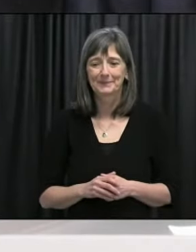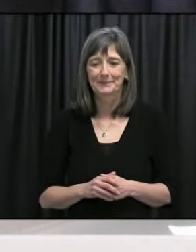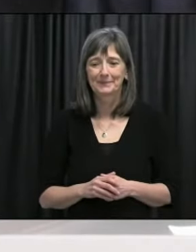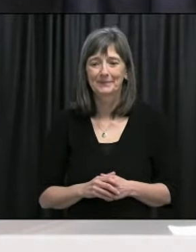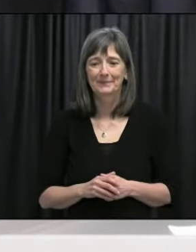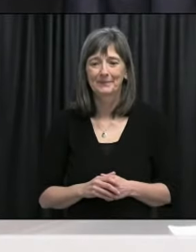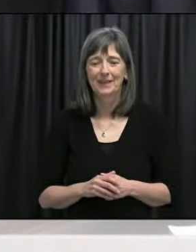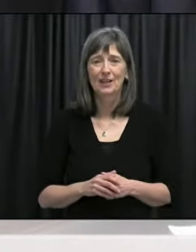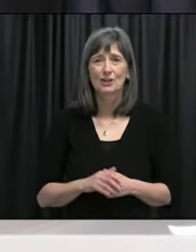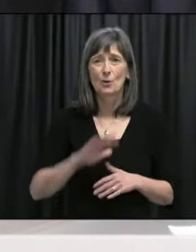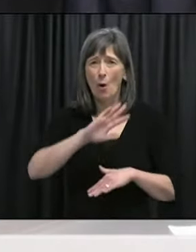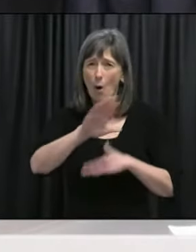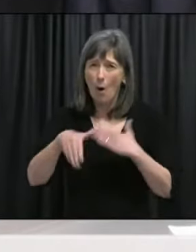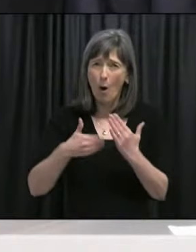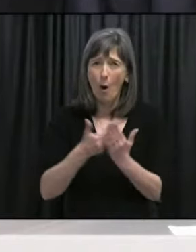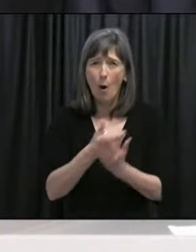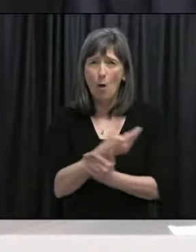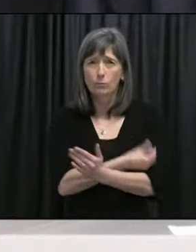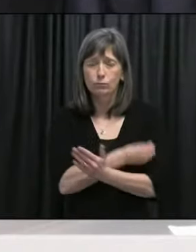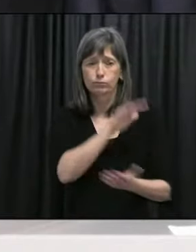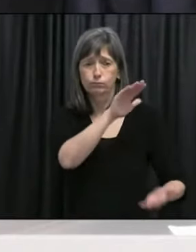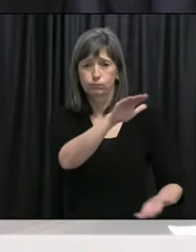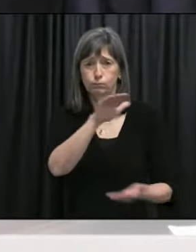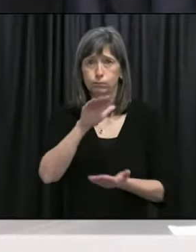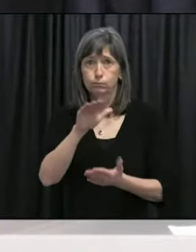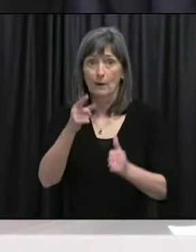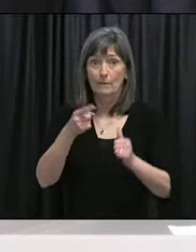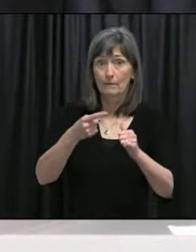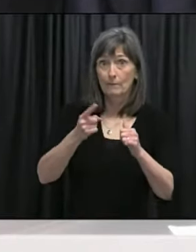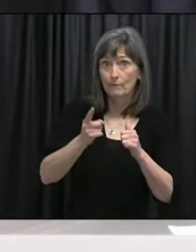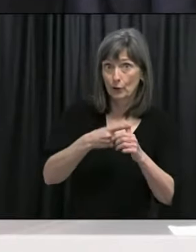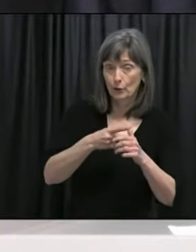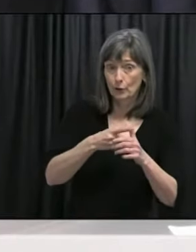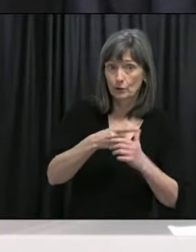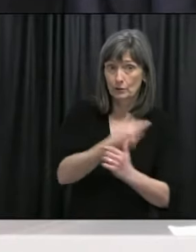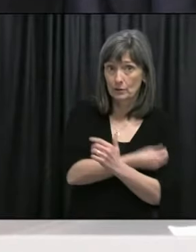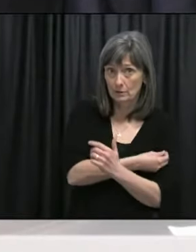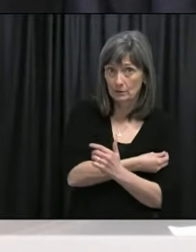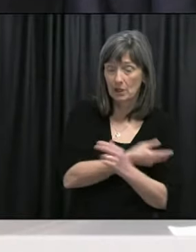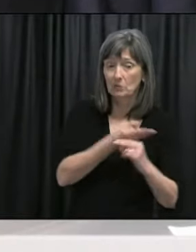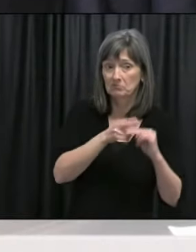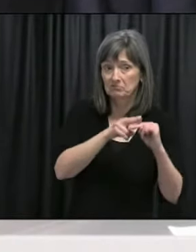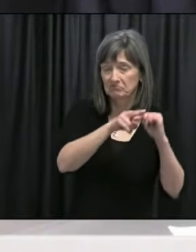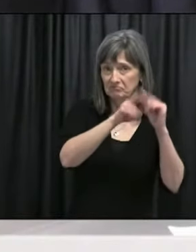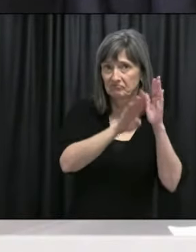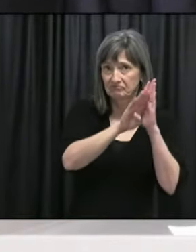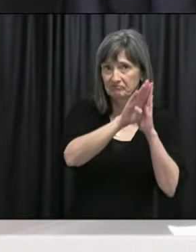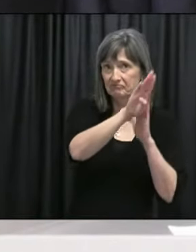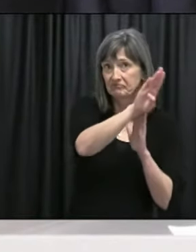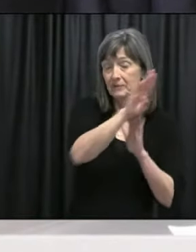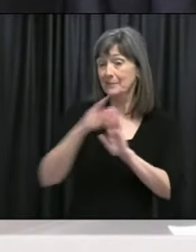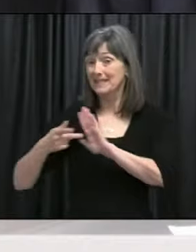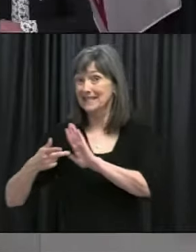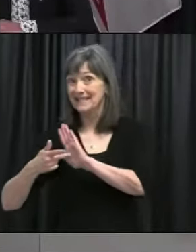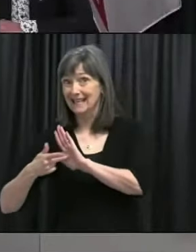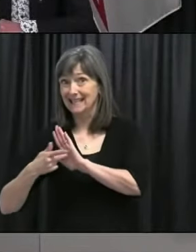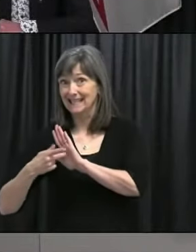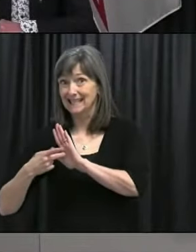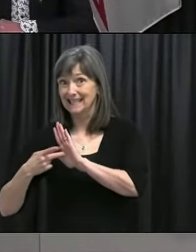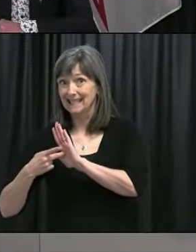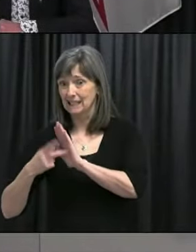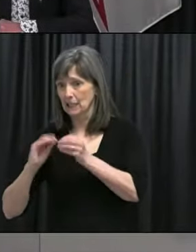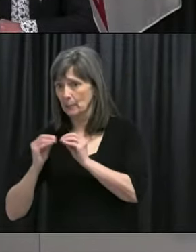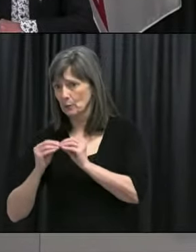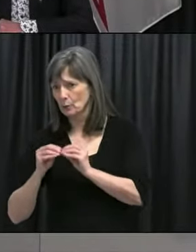administered, I guess the number of people who've gotten the first dose has been steadily increasing. Um, but those with, uh, getting their second dose hasn't,